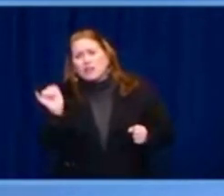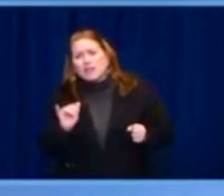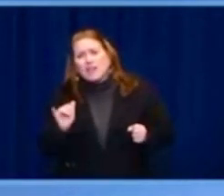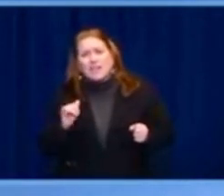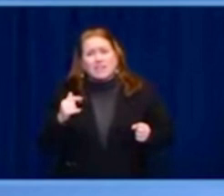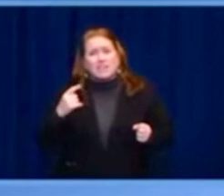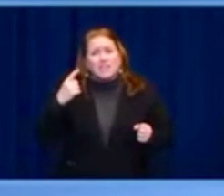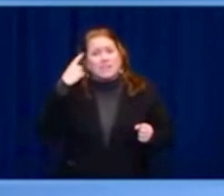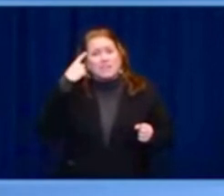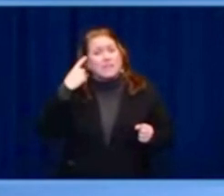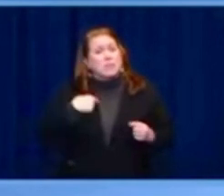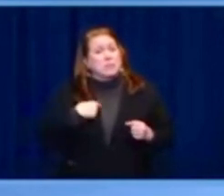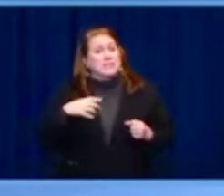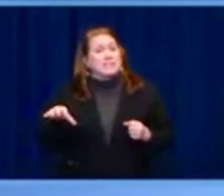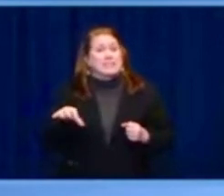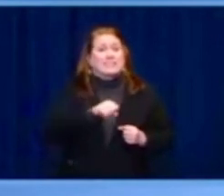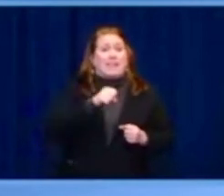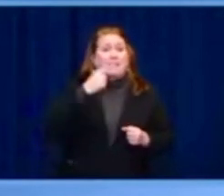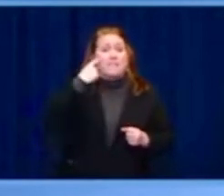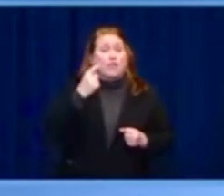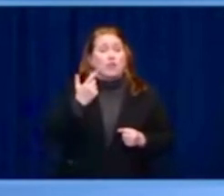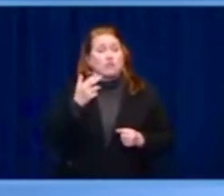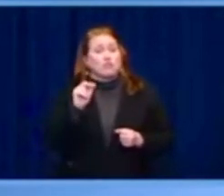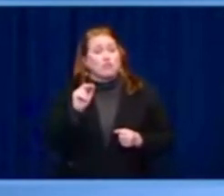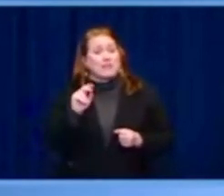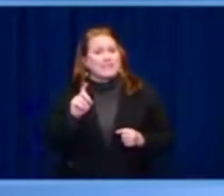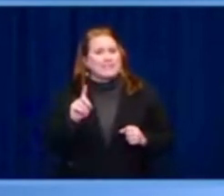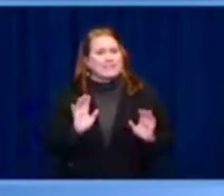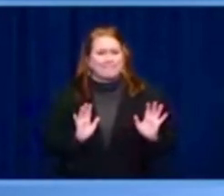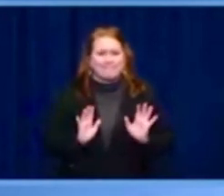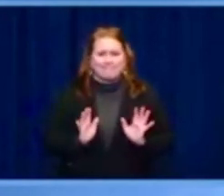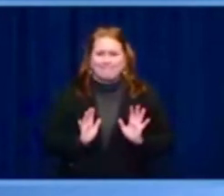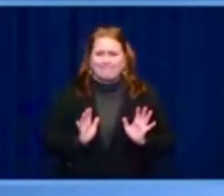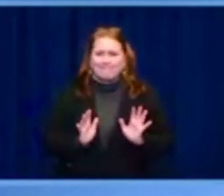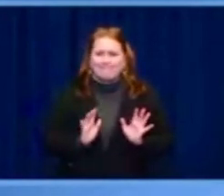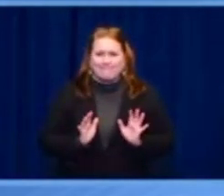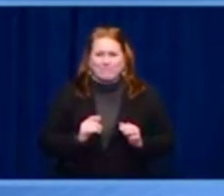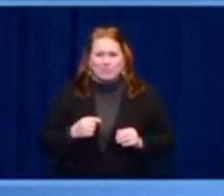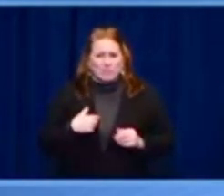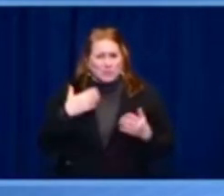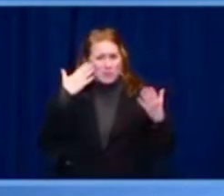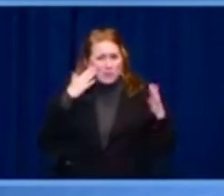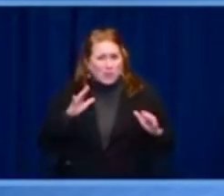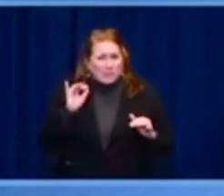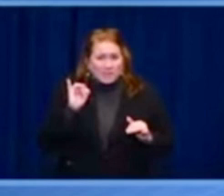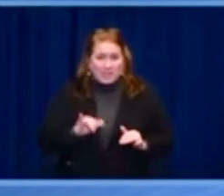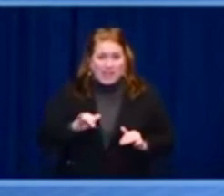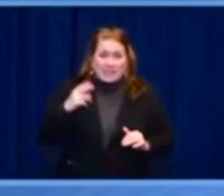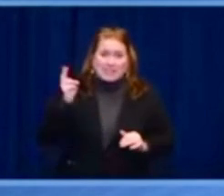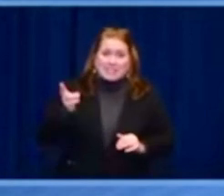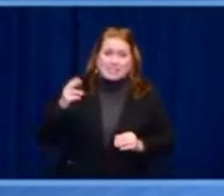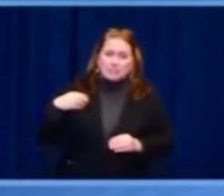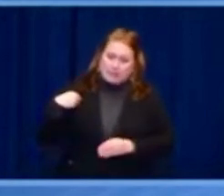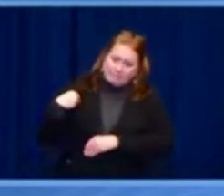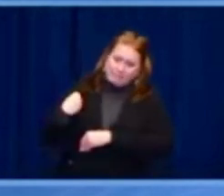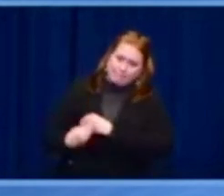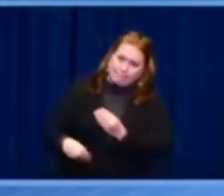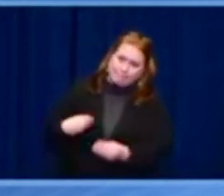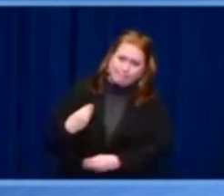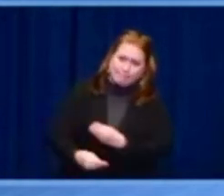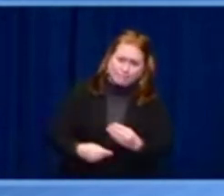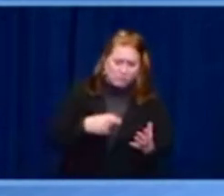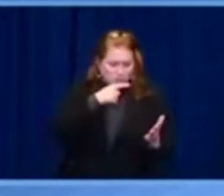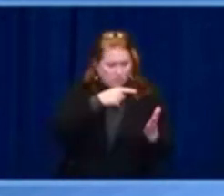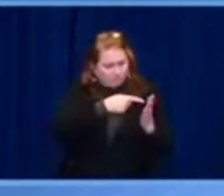slightest feeling that they can go unpunished and then evil